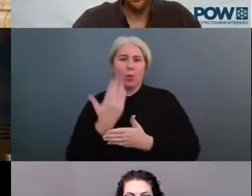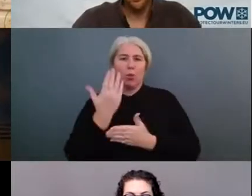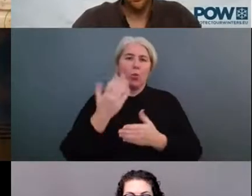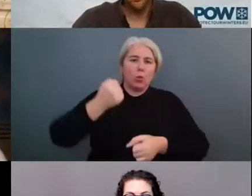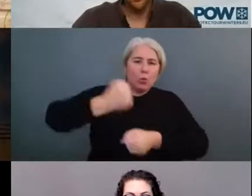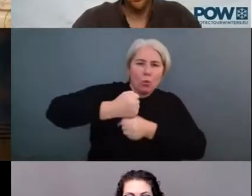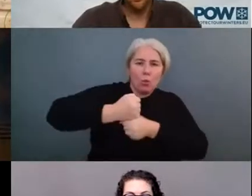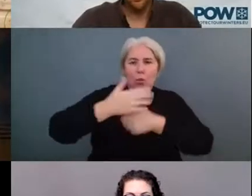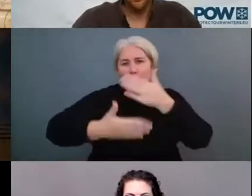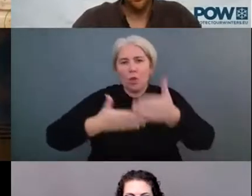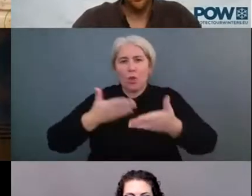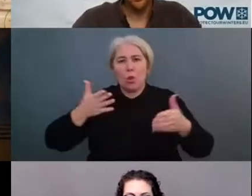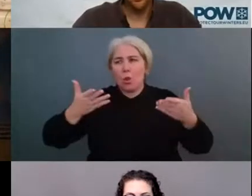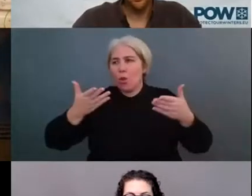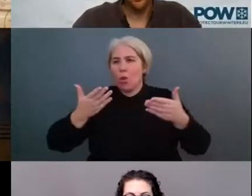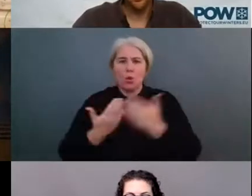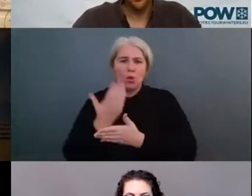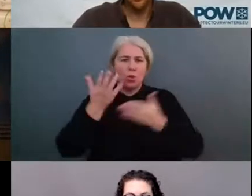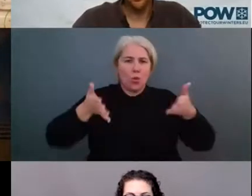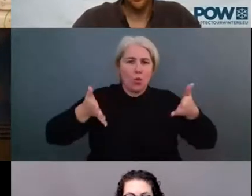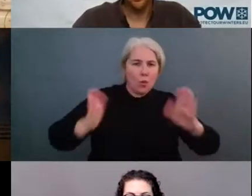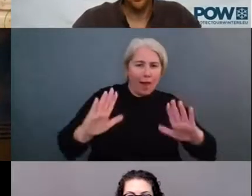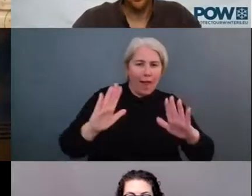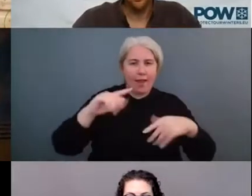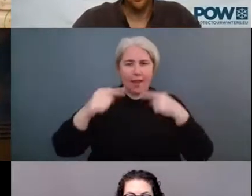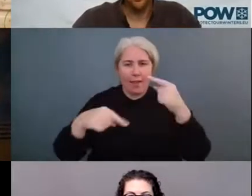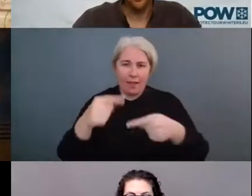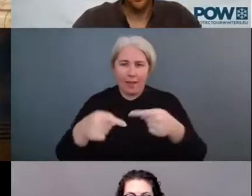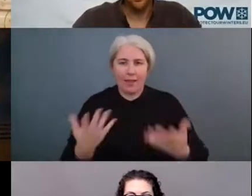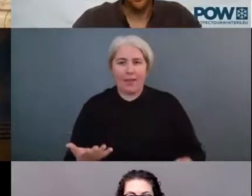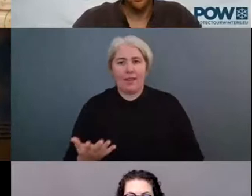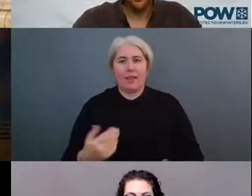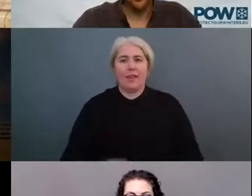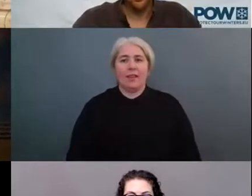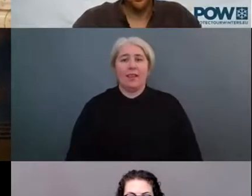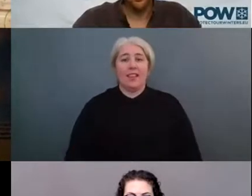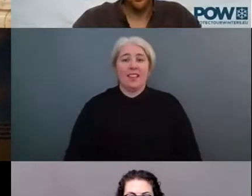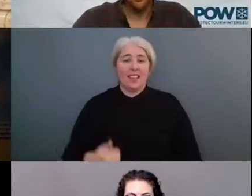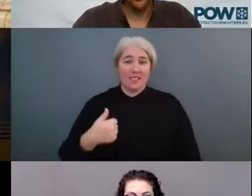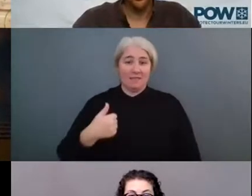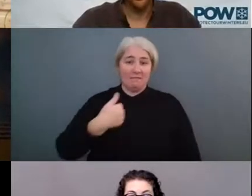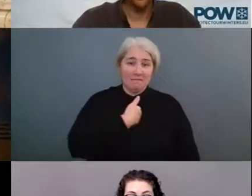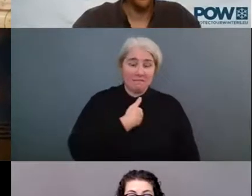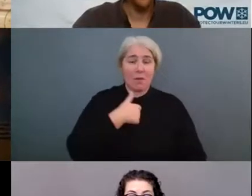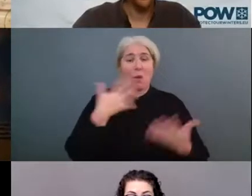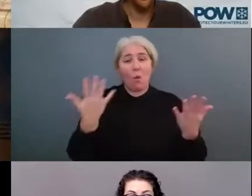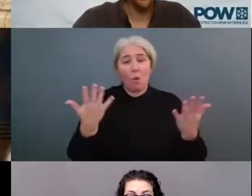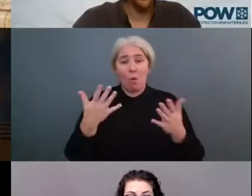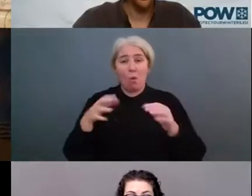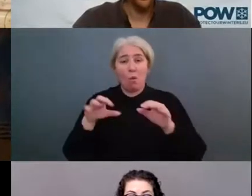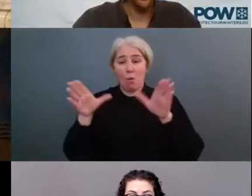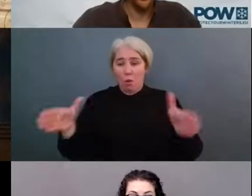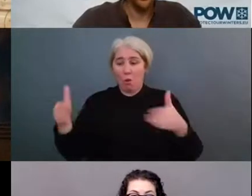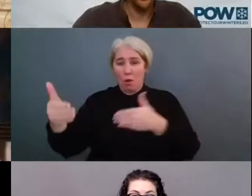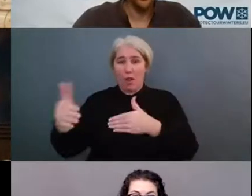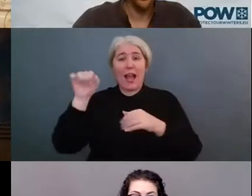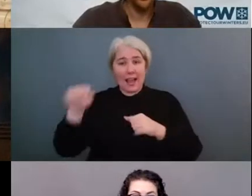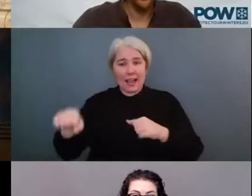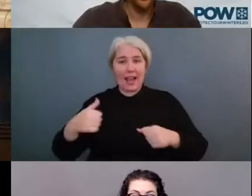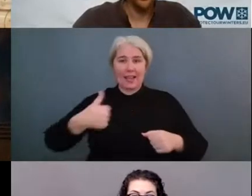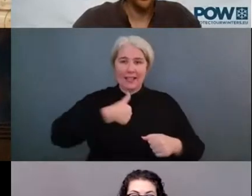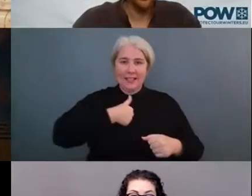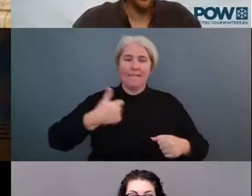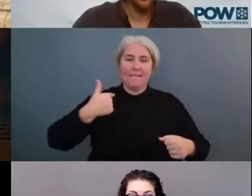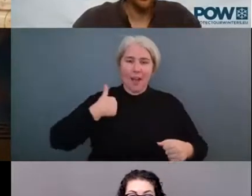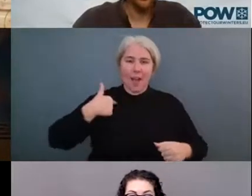for individuals and organizations can make a pledge what I am or my